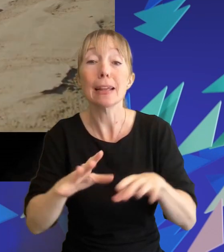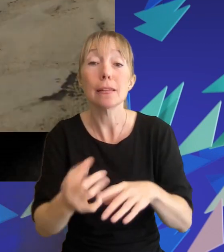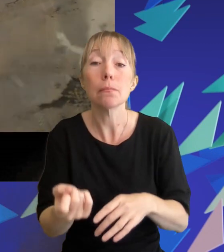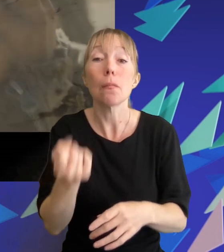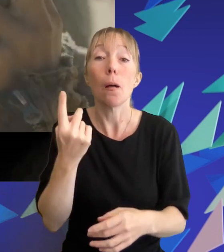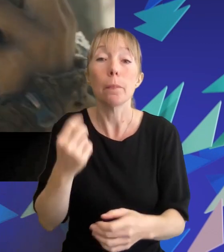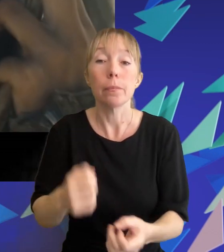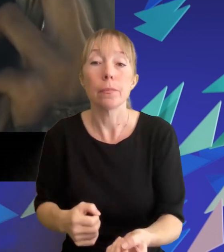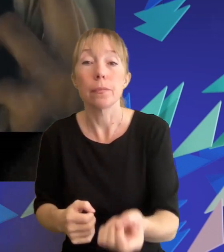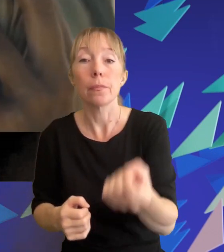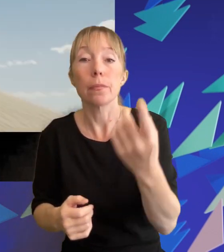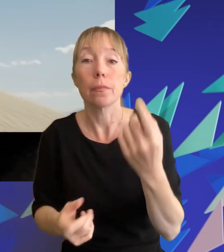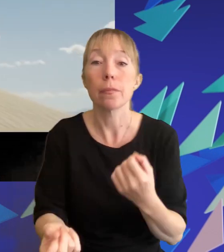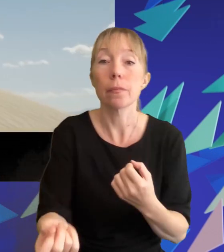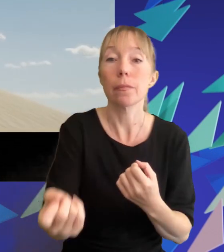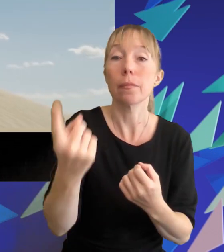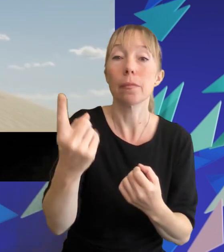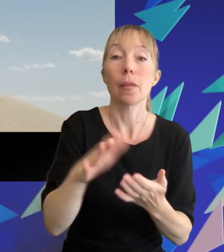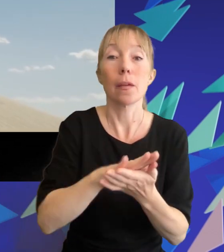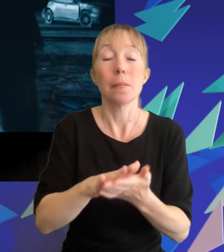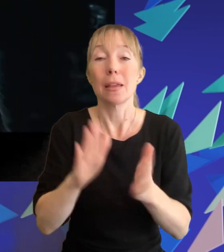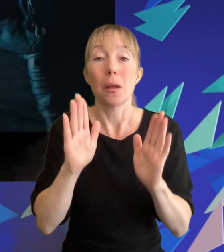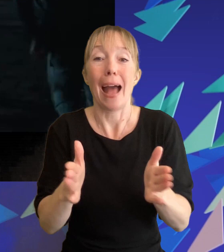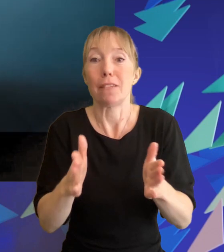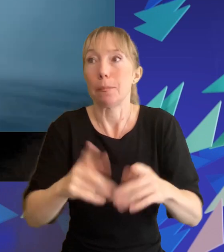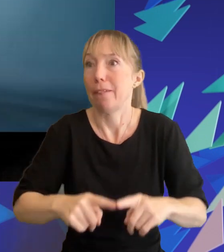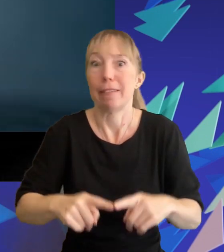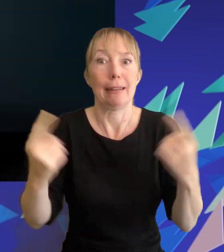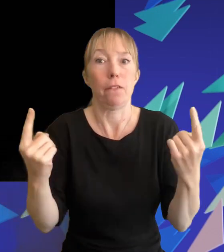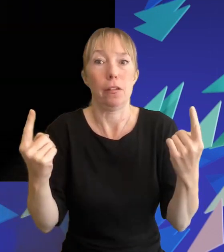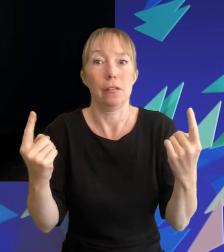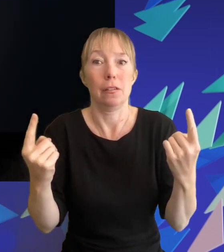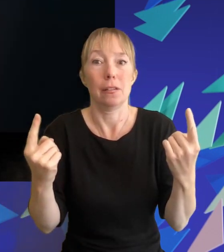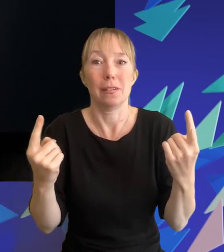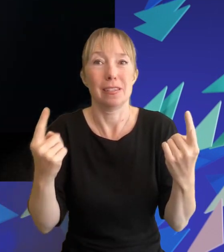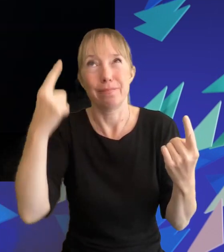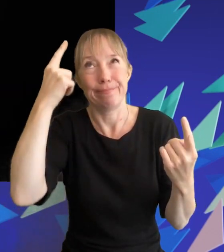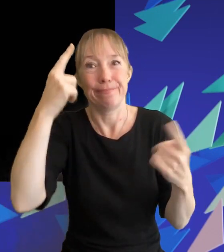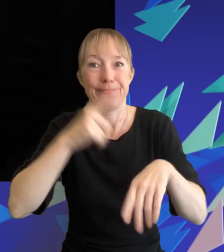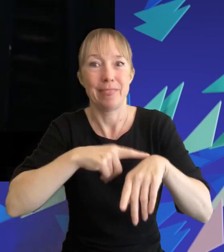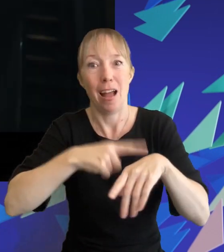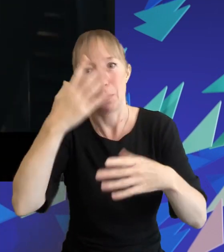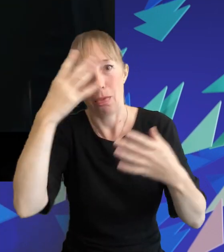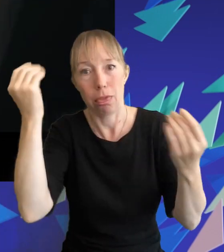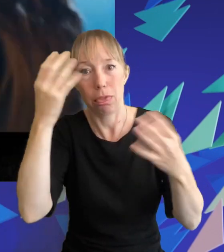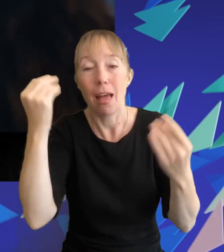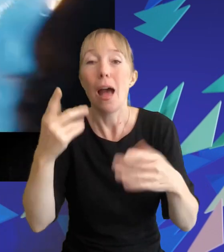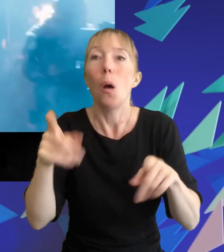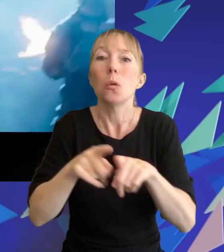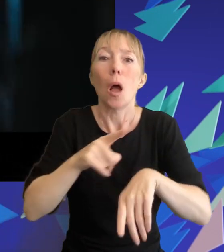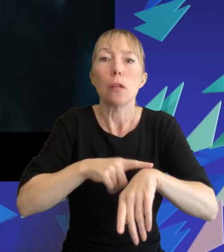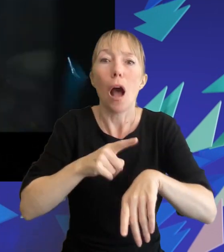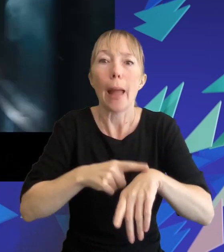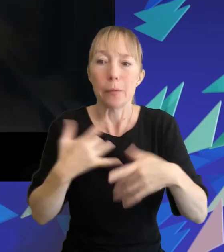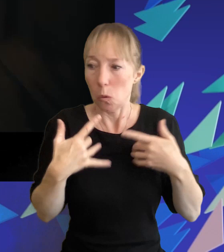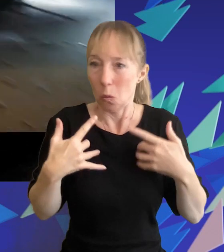competition for each film to stand out and have to be completely unique it would then mean that there would be time between the installments for the hype to build but